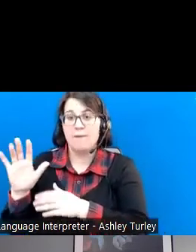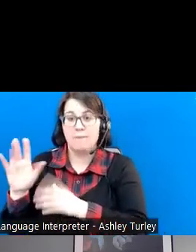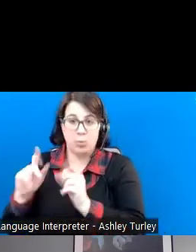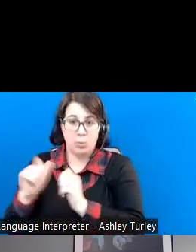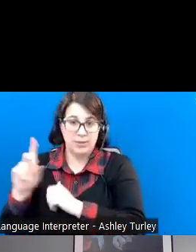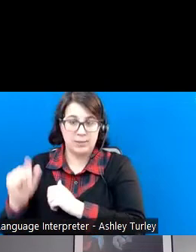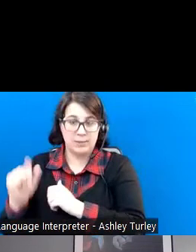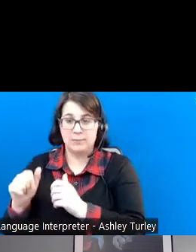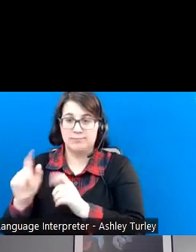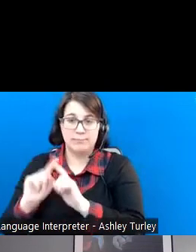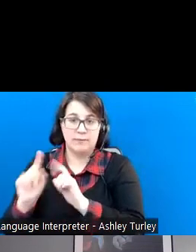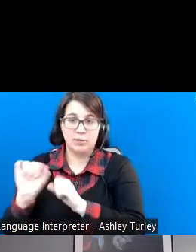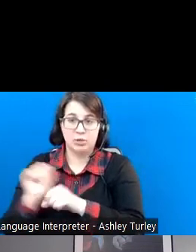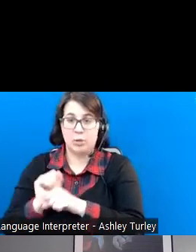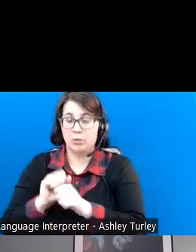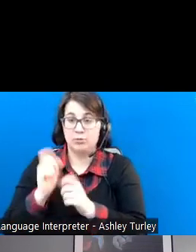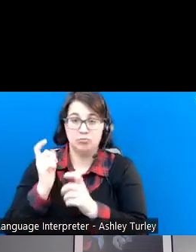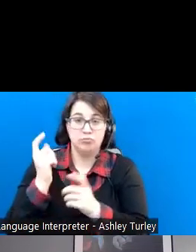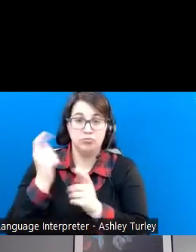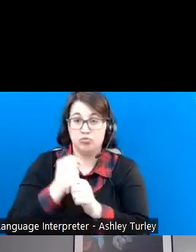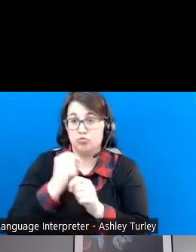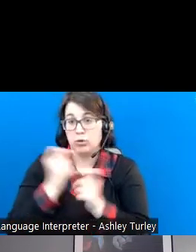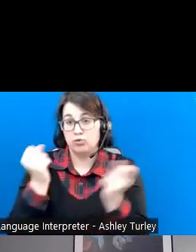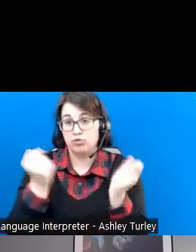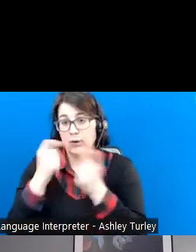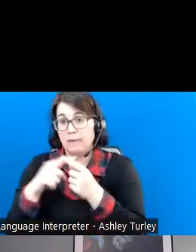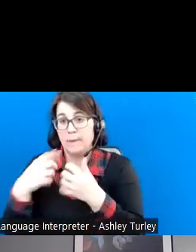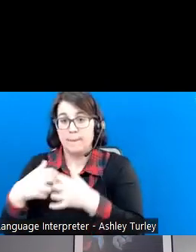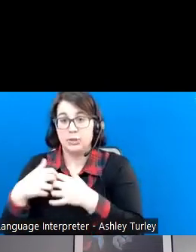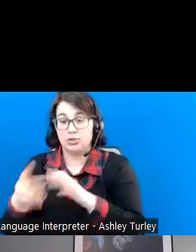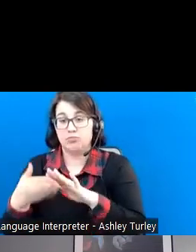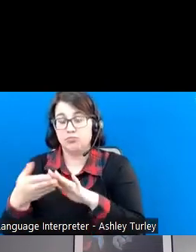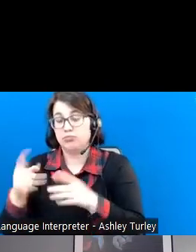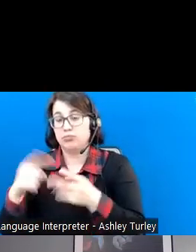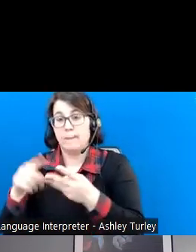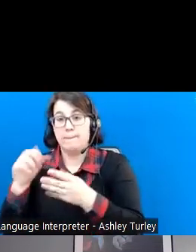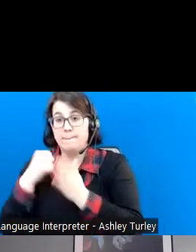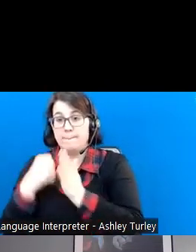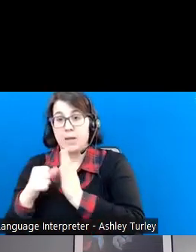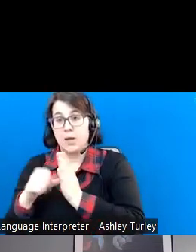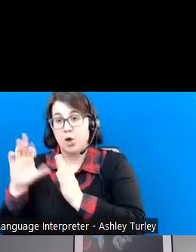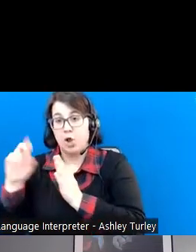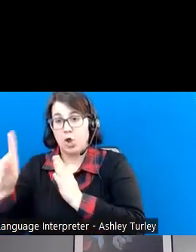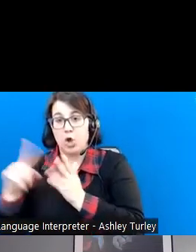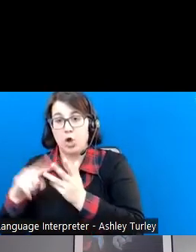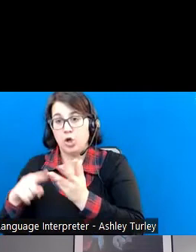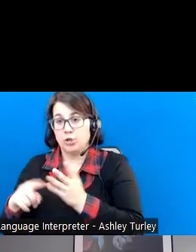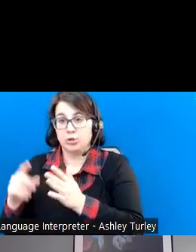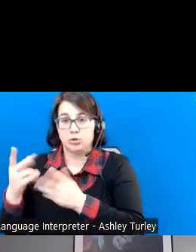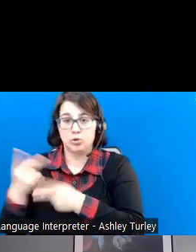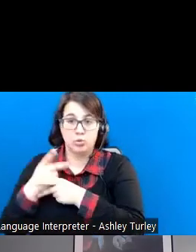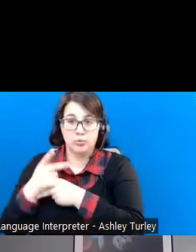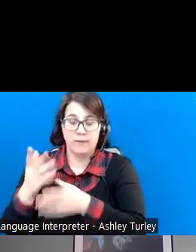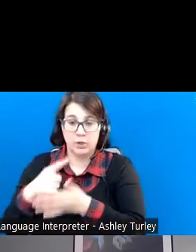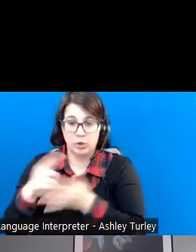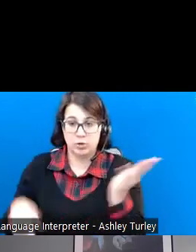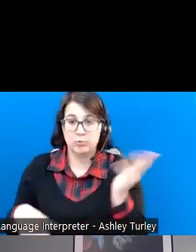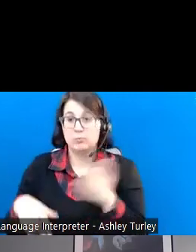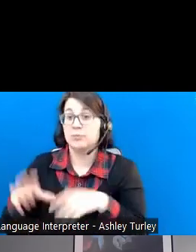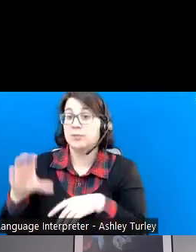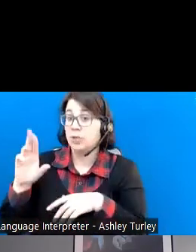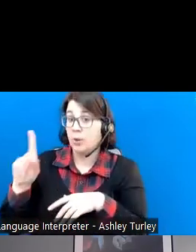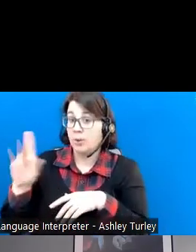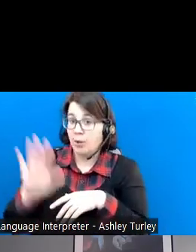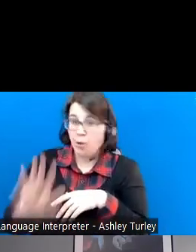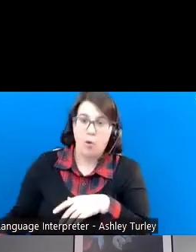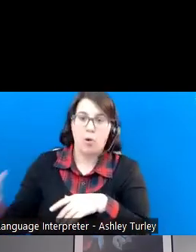truck driving to machine operating, mail clerks, and supervisors. And there's CRPs all across